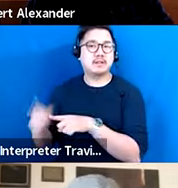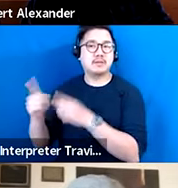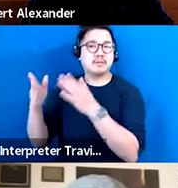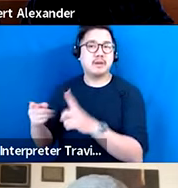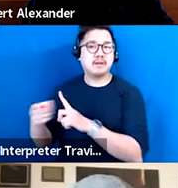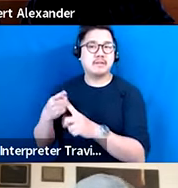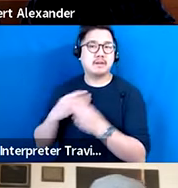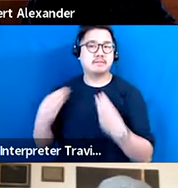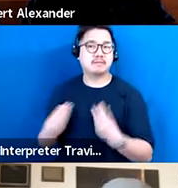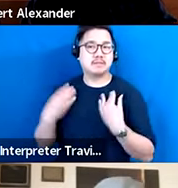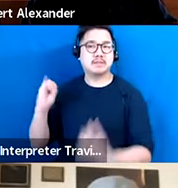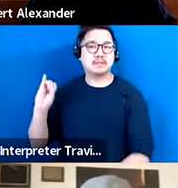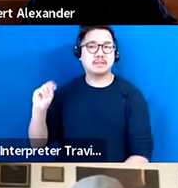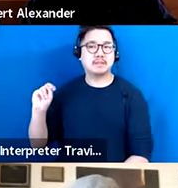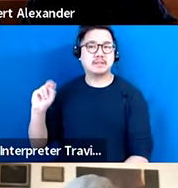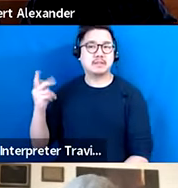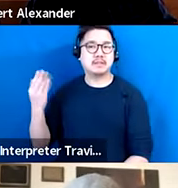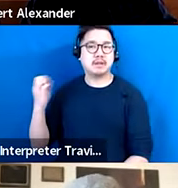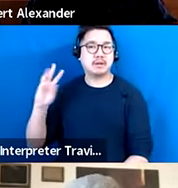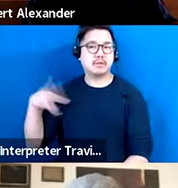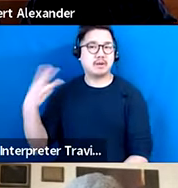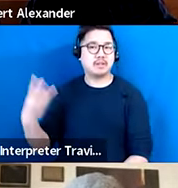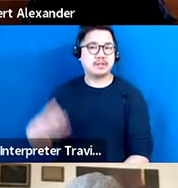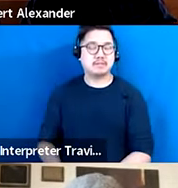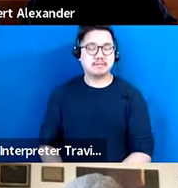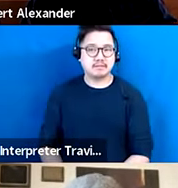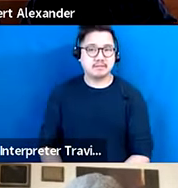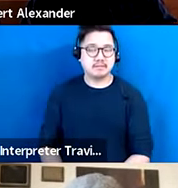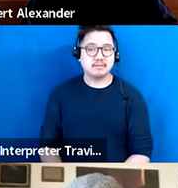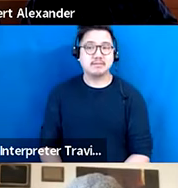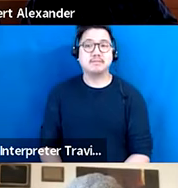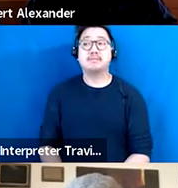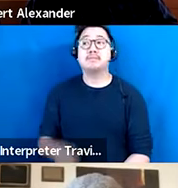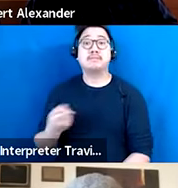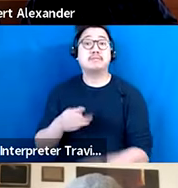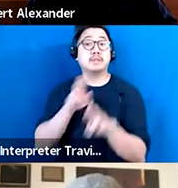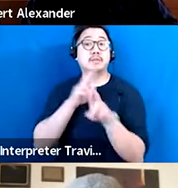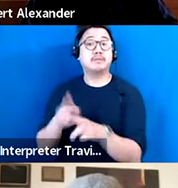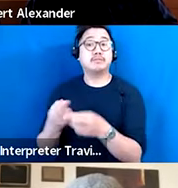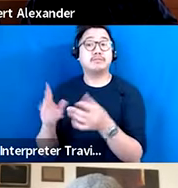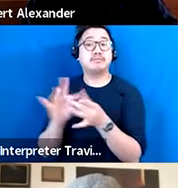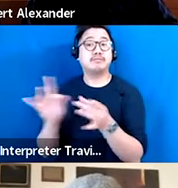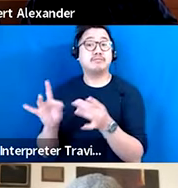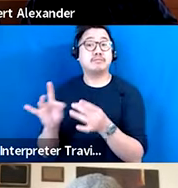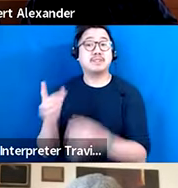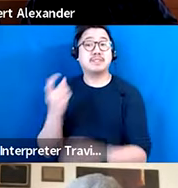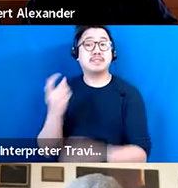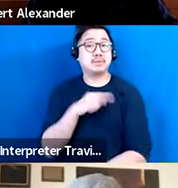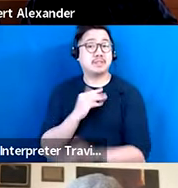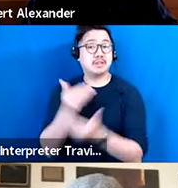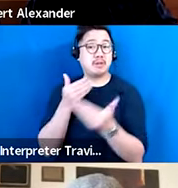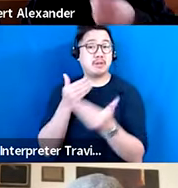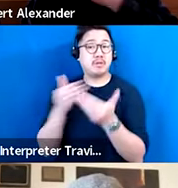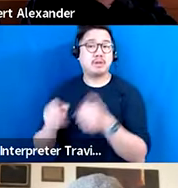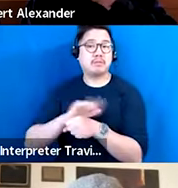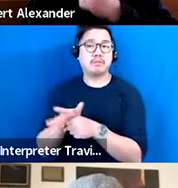And we are in the expert hands of Steffi Morrison. As we write in the report, we are not nearing the tail end of a pandemic. We